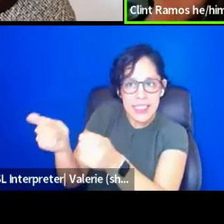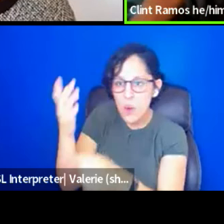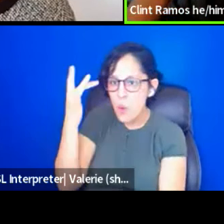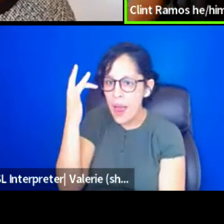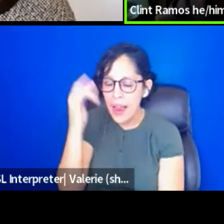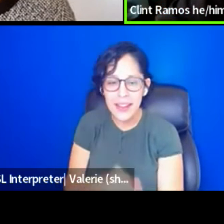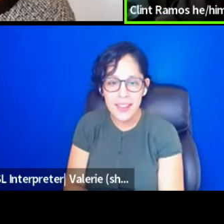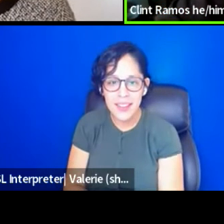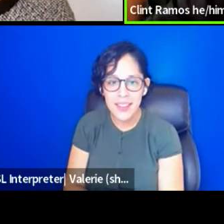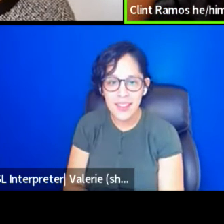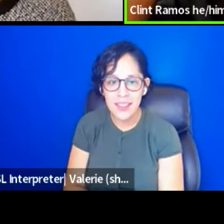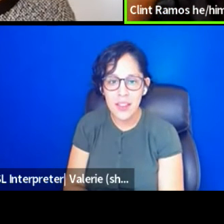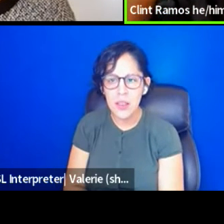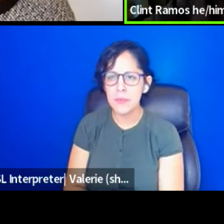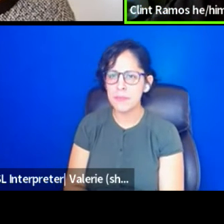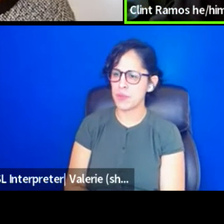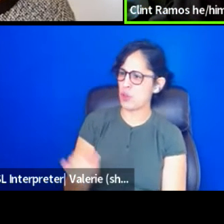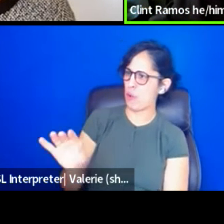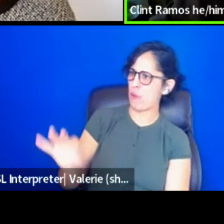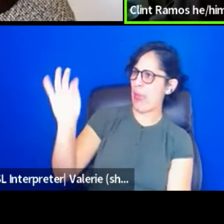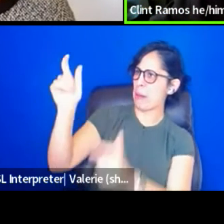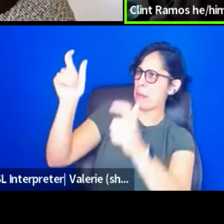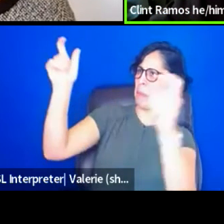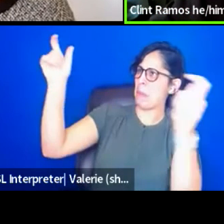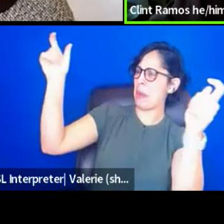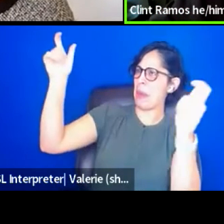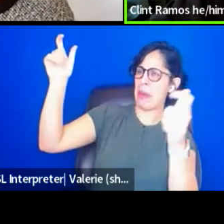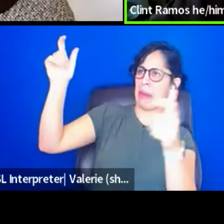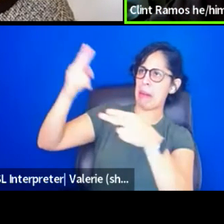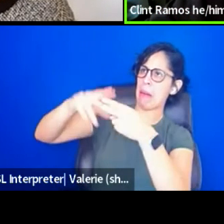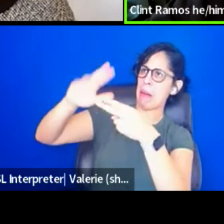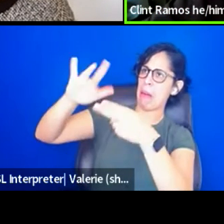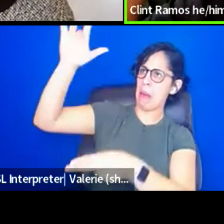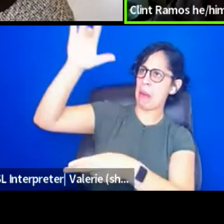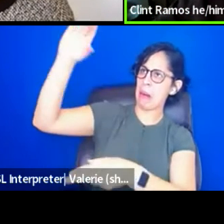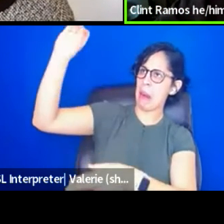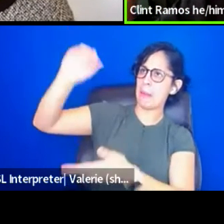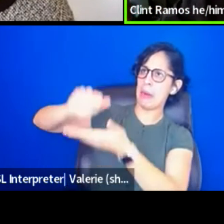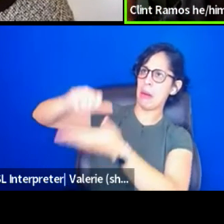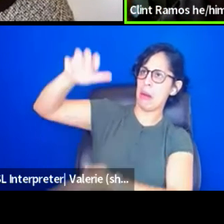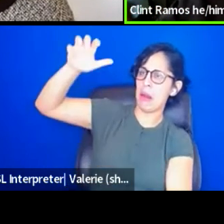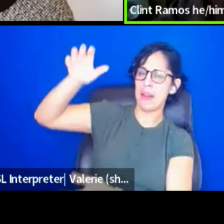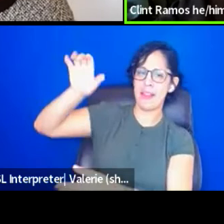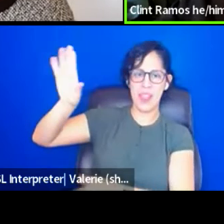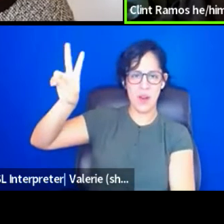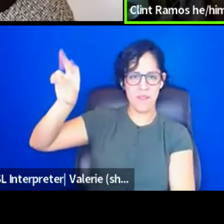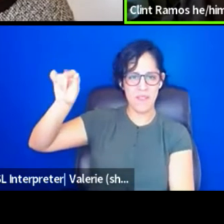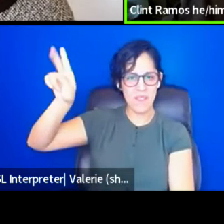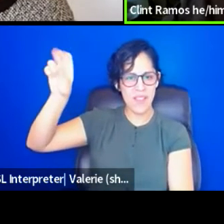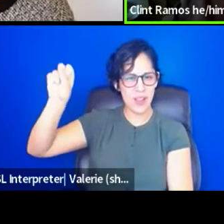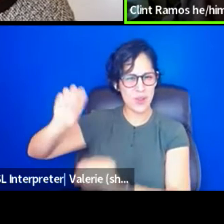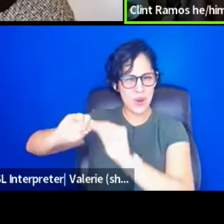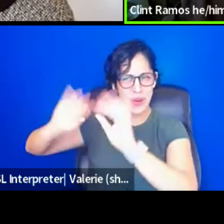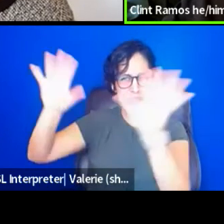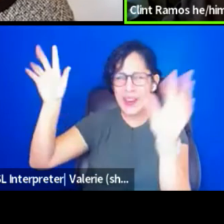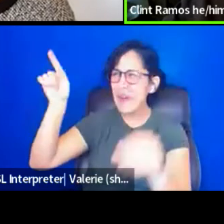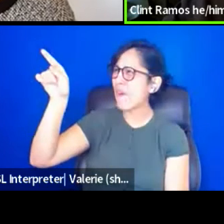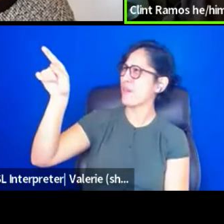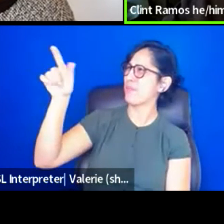asks are to these big sort of like conglomerates, whose values are actually transparent to us.